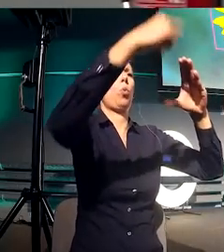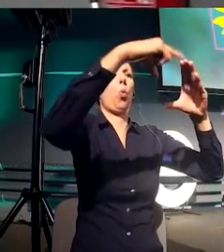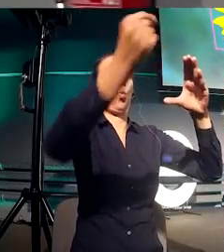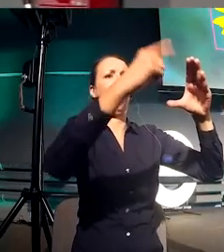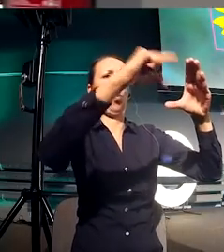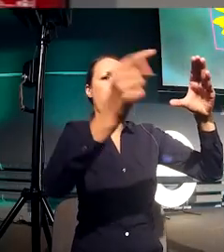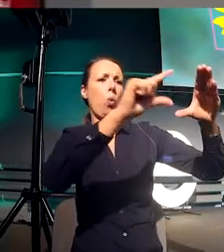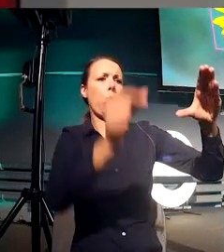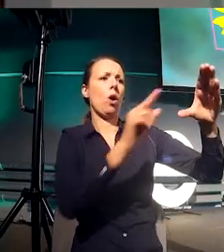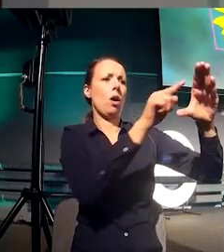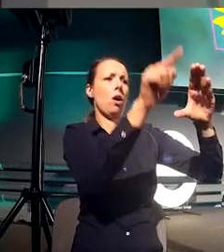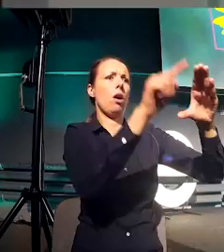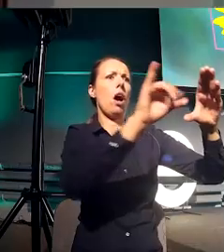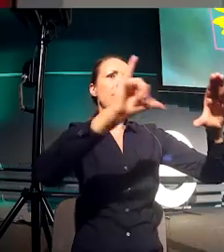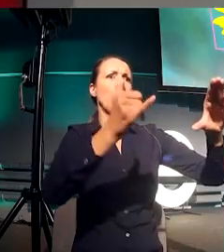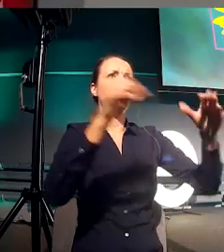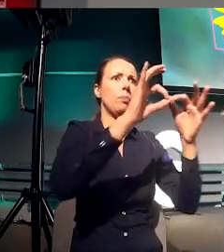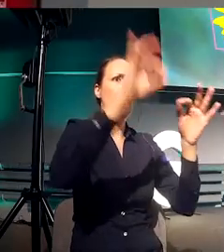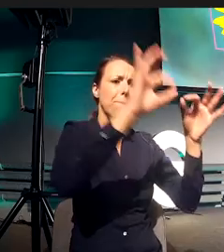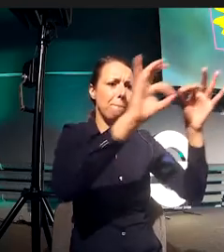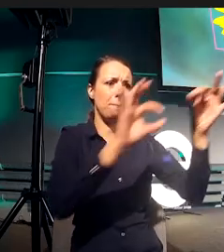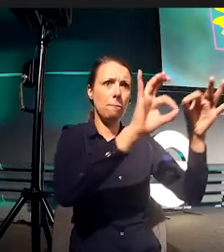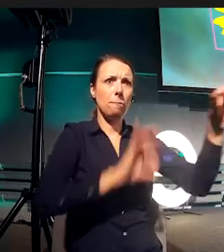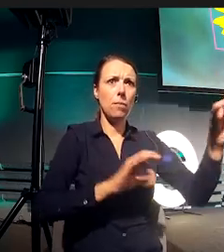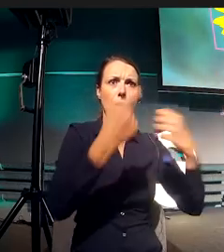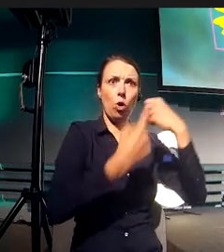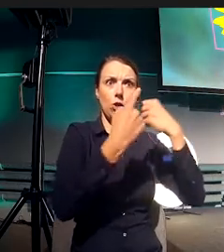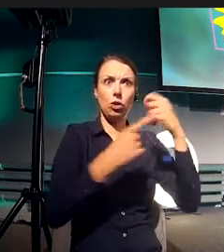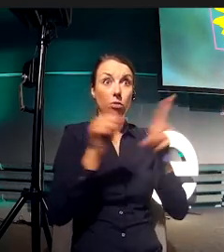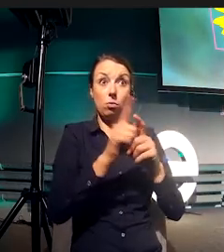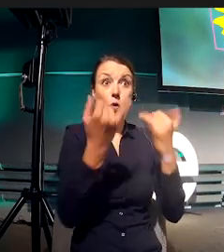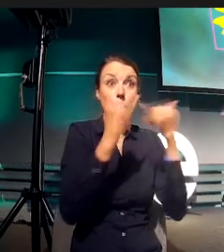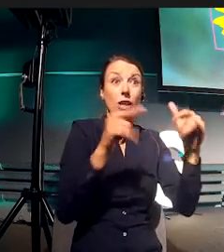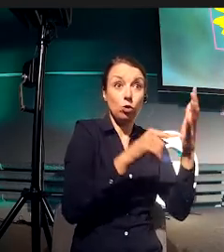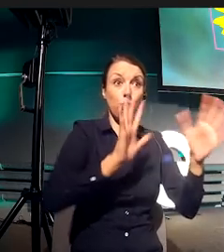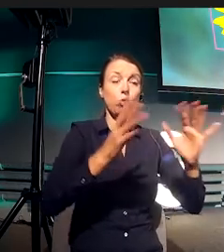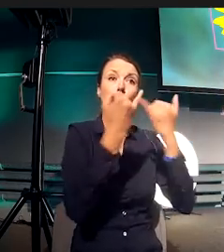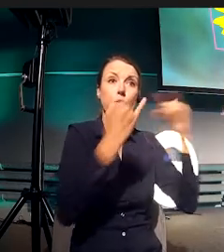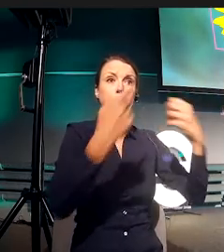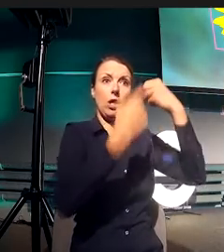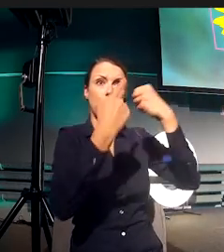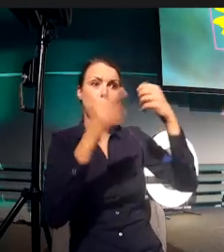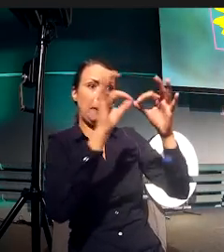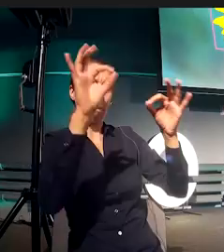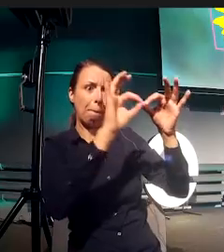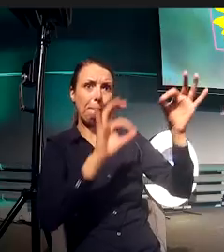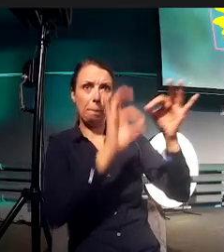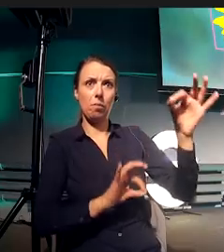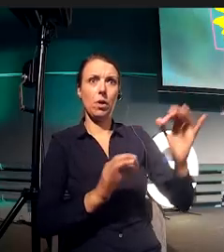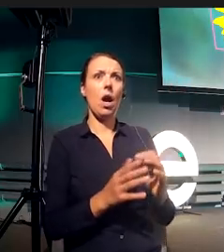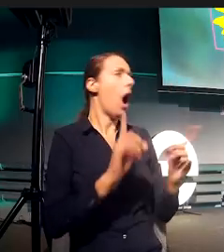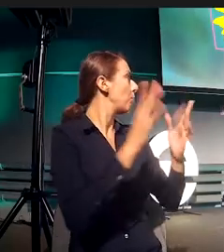the different things. And how can you present so many seeds in what pattern? Because as you can see, they come in a spiral.